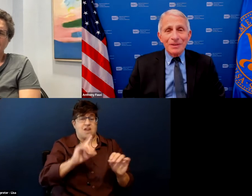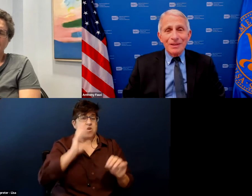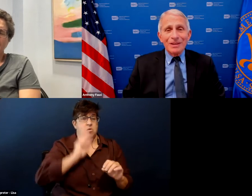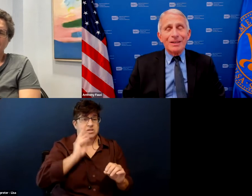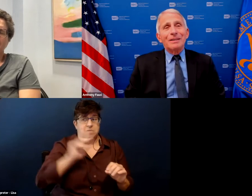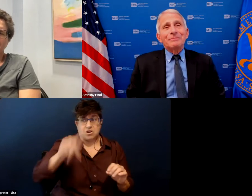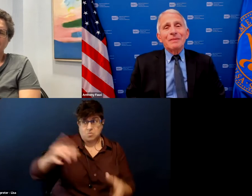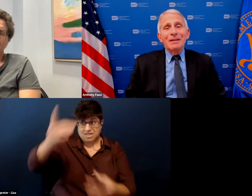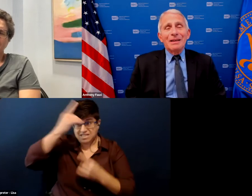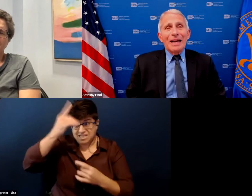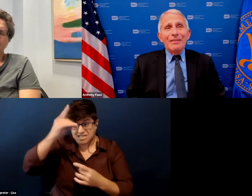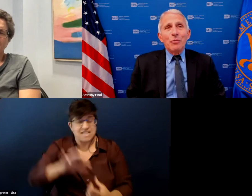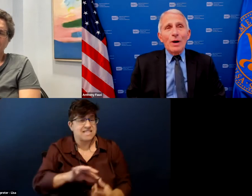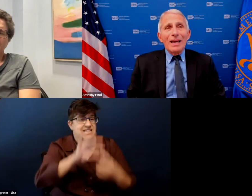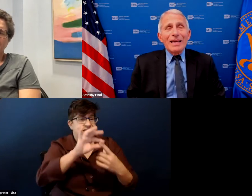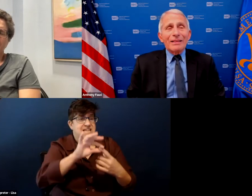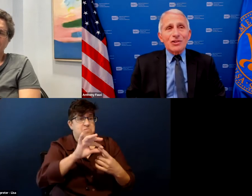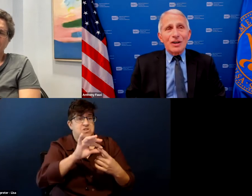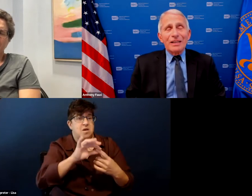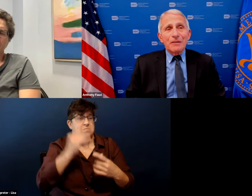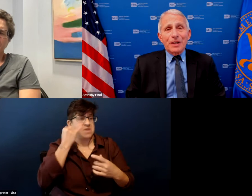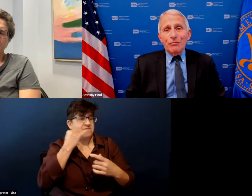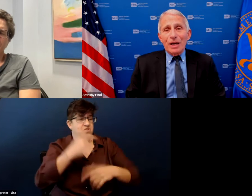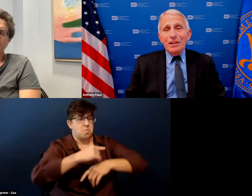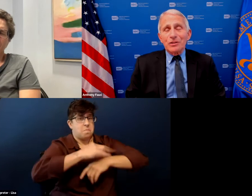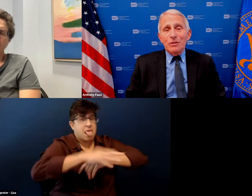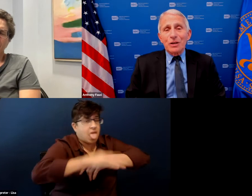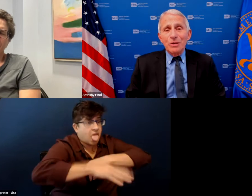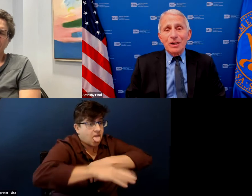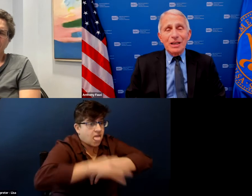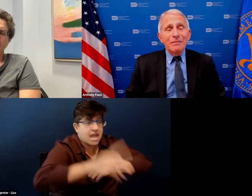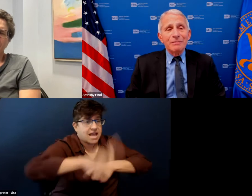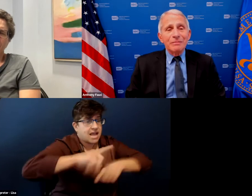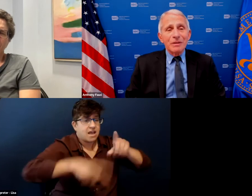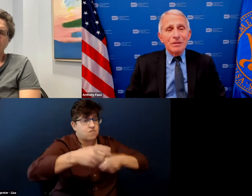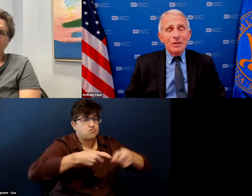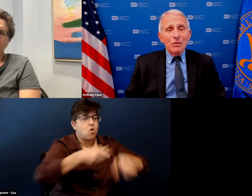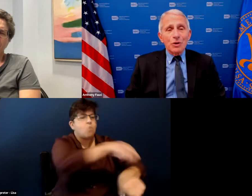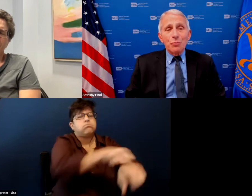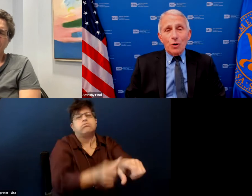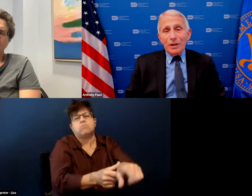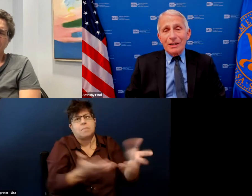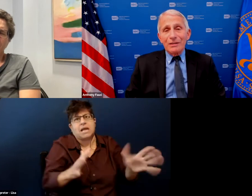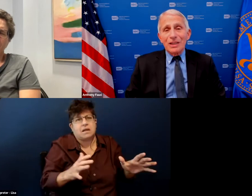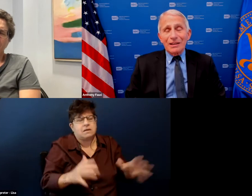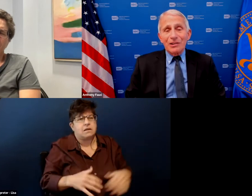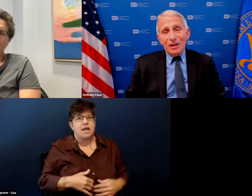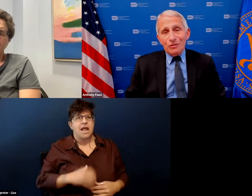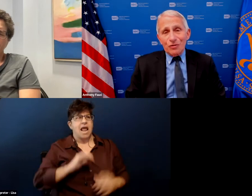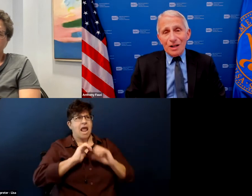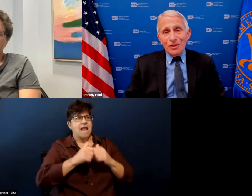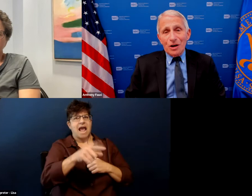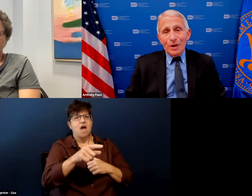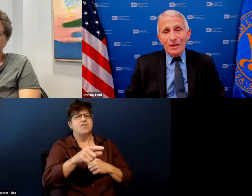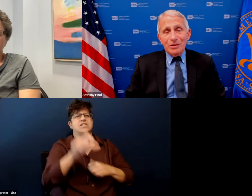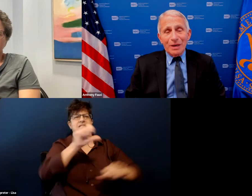um and the way that the scientific and regulatory community was working to get clinical